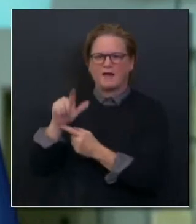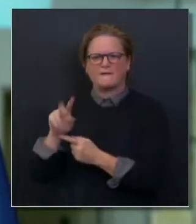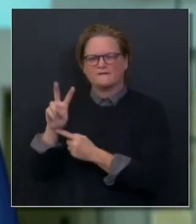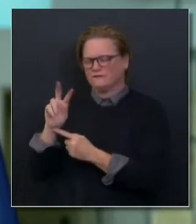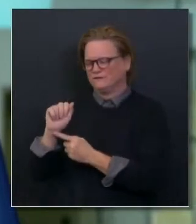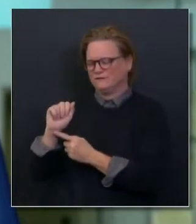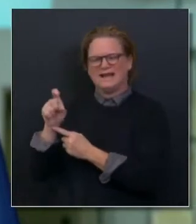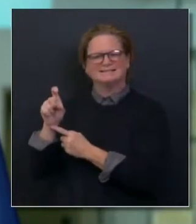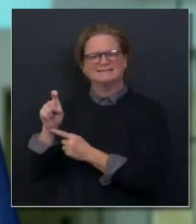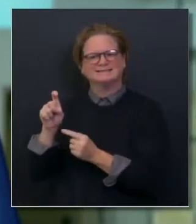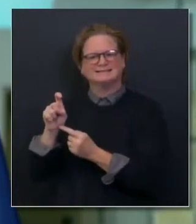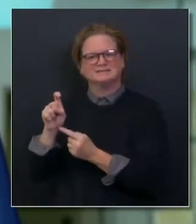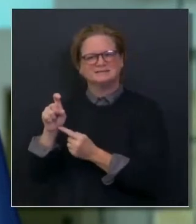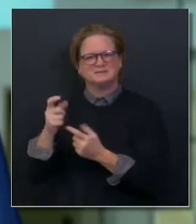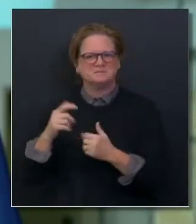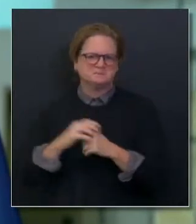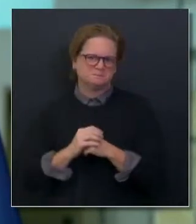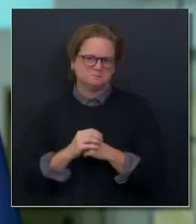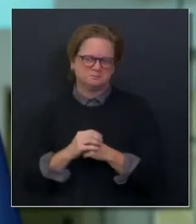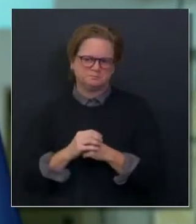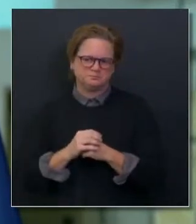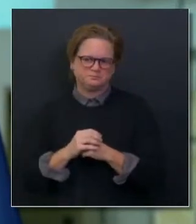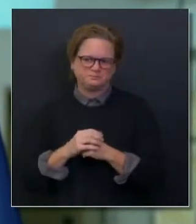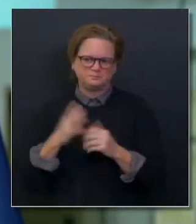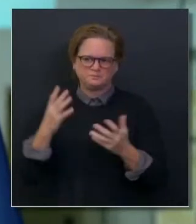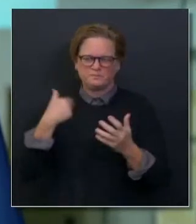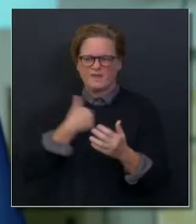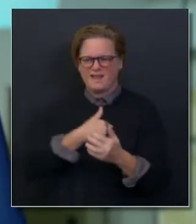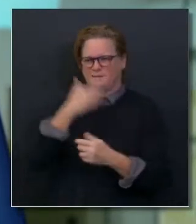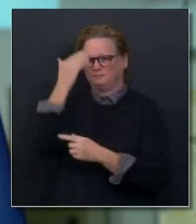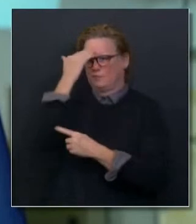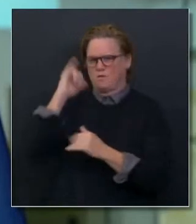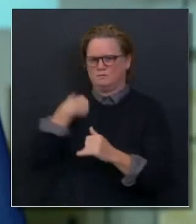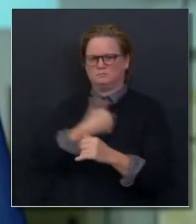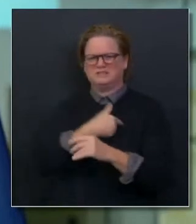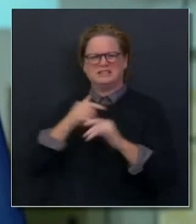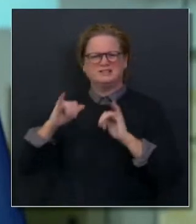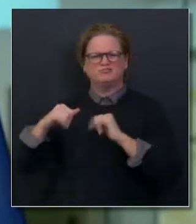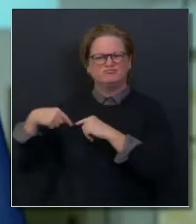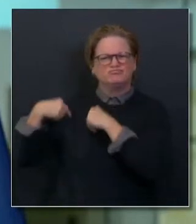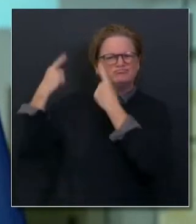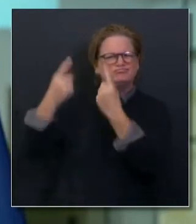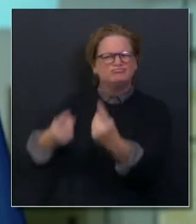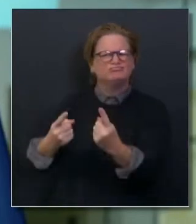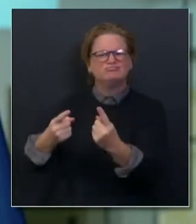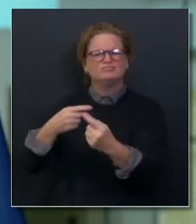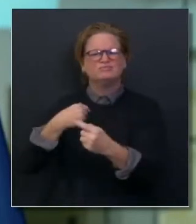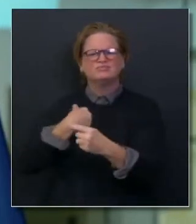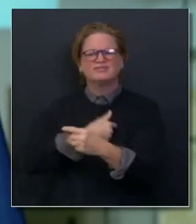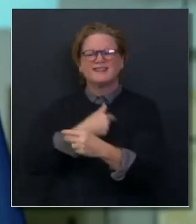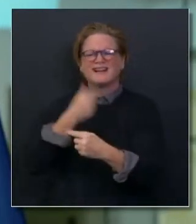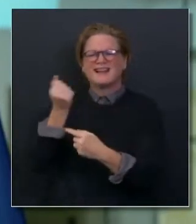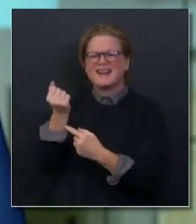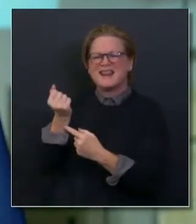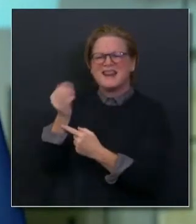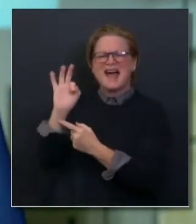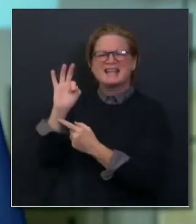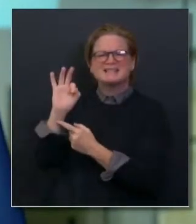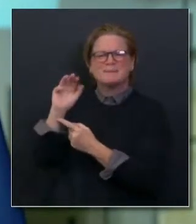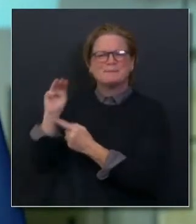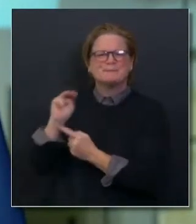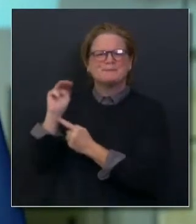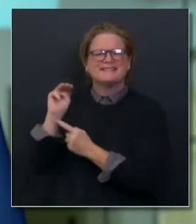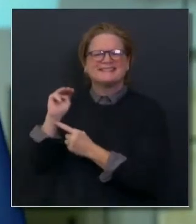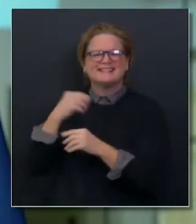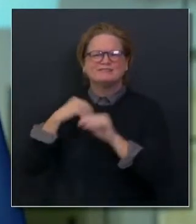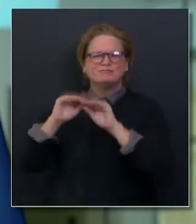the components where we are well-established components with vaccinations. Remember, we do about 19 million flu shots over probably a 90-day period,